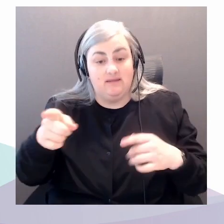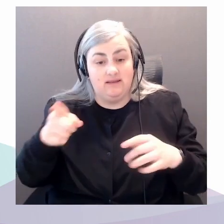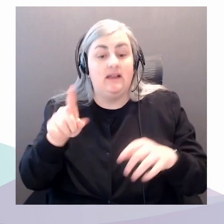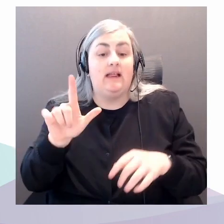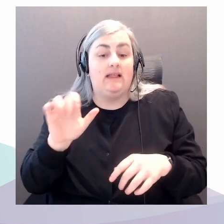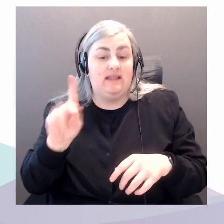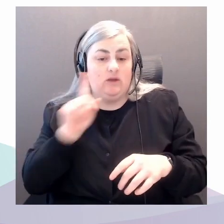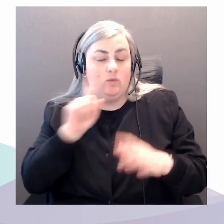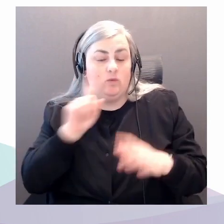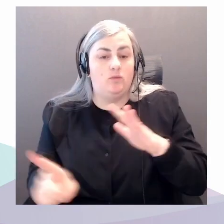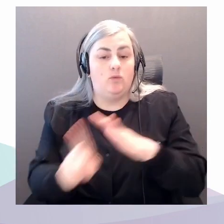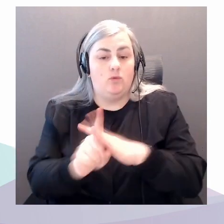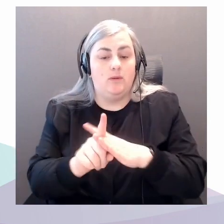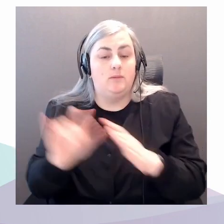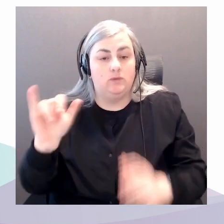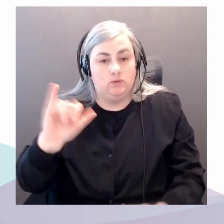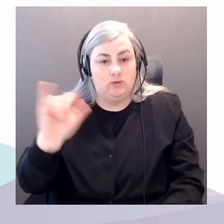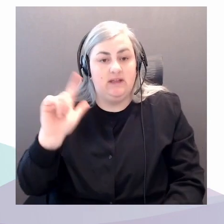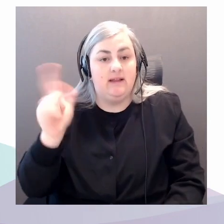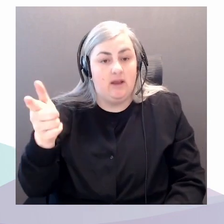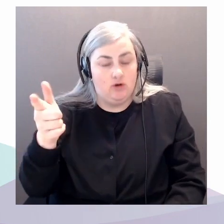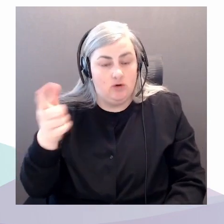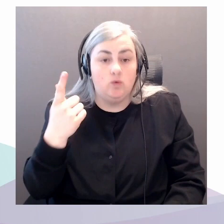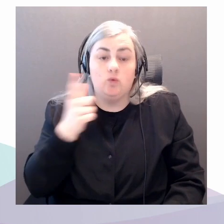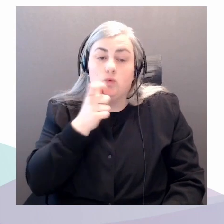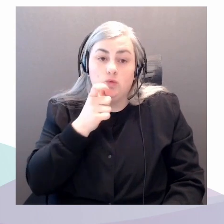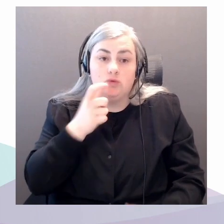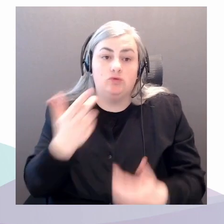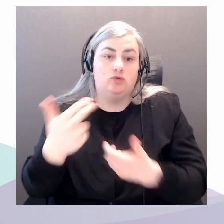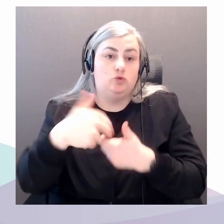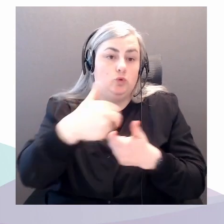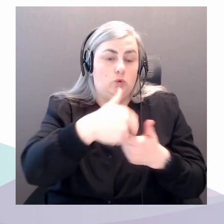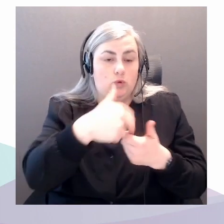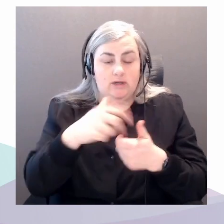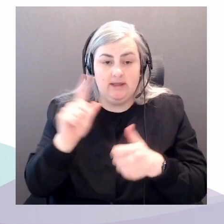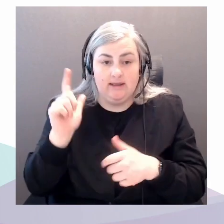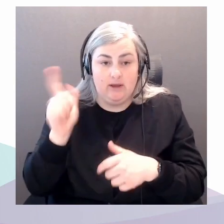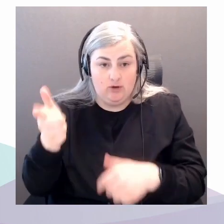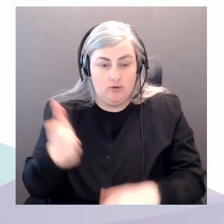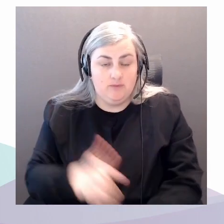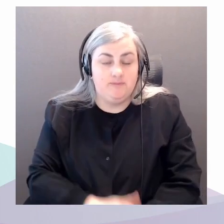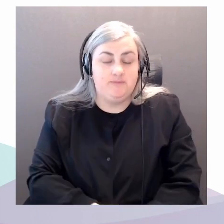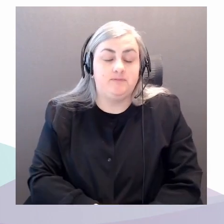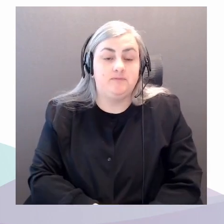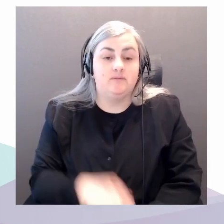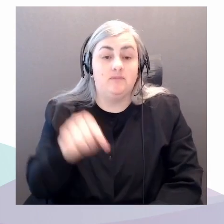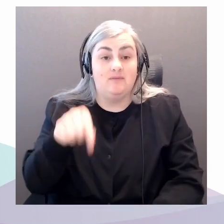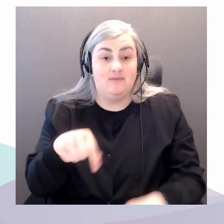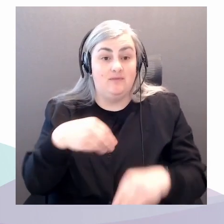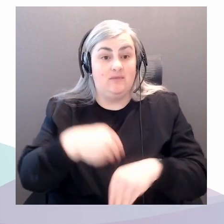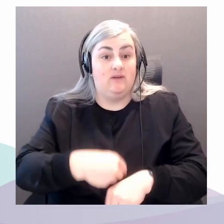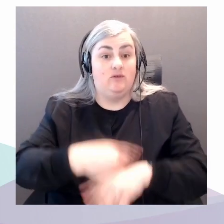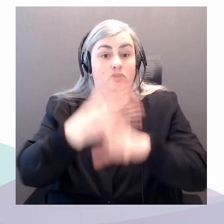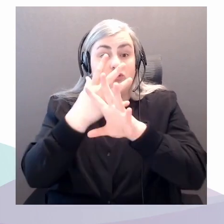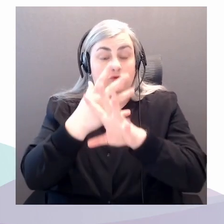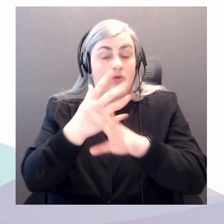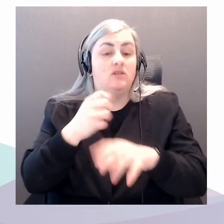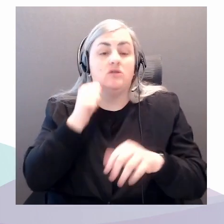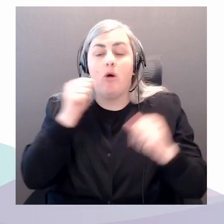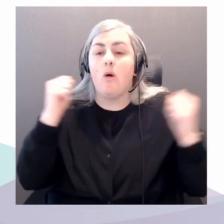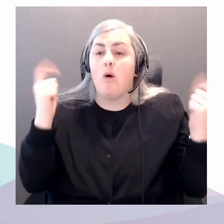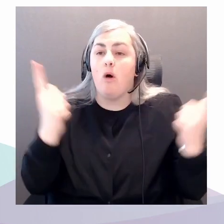As this event is virtual and we're not all gathered in the same space, I invite you to take responsibility